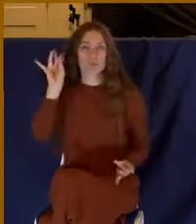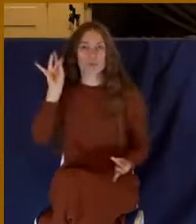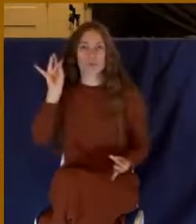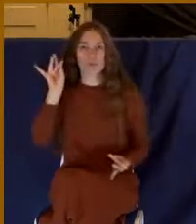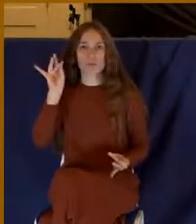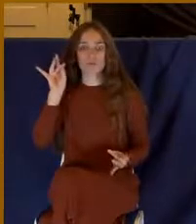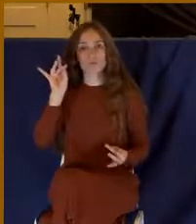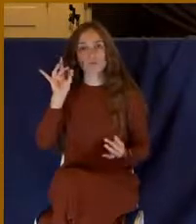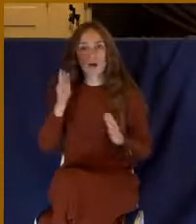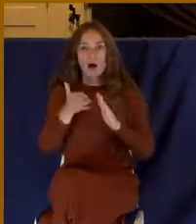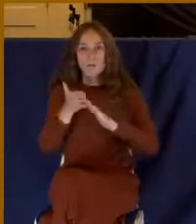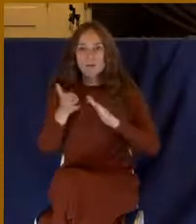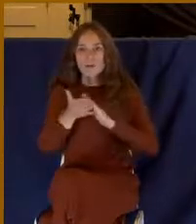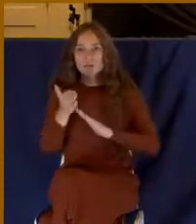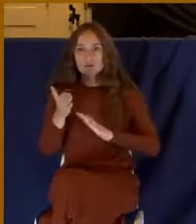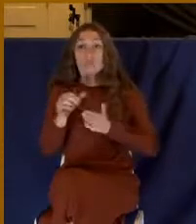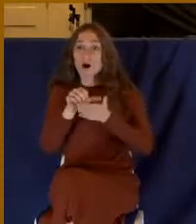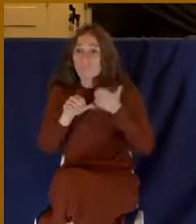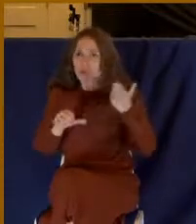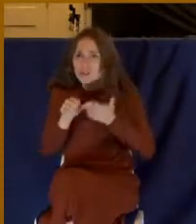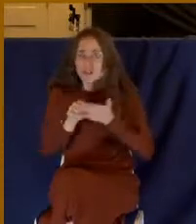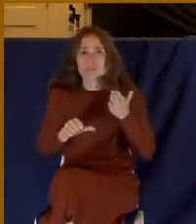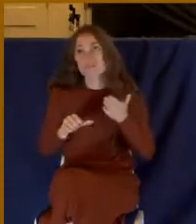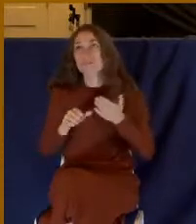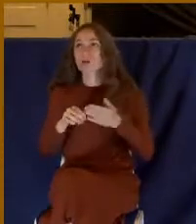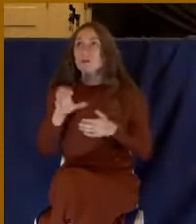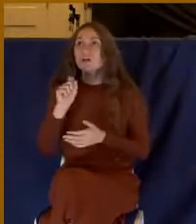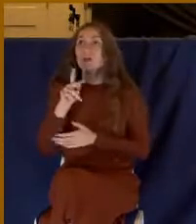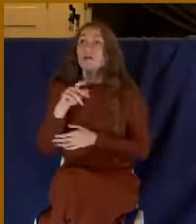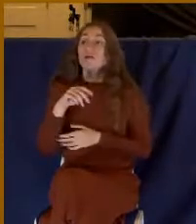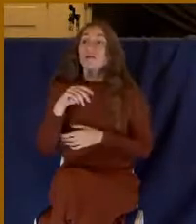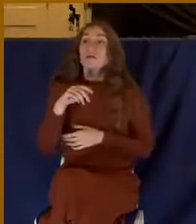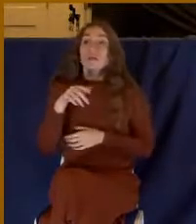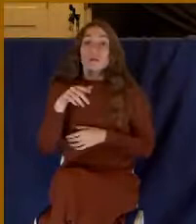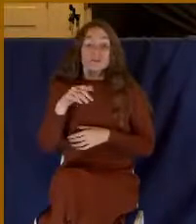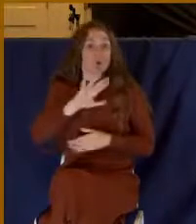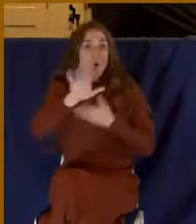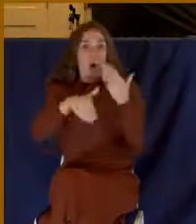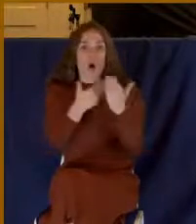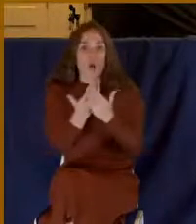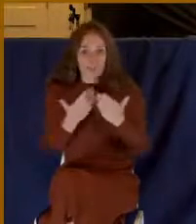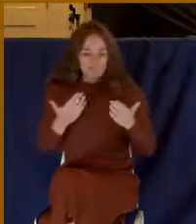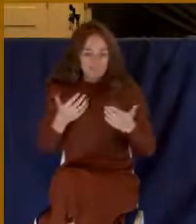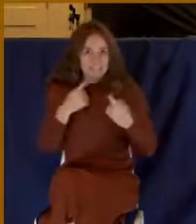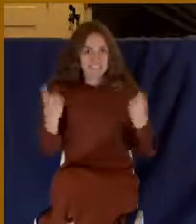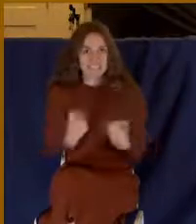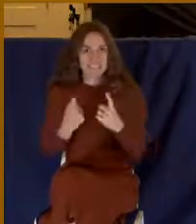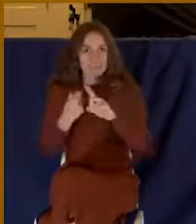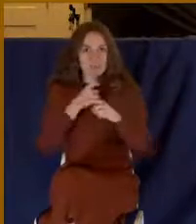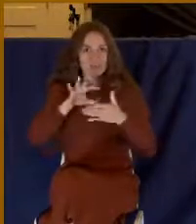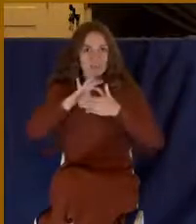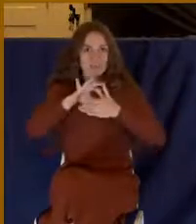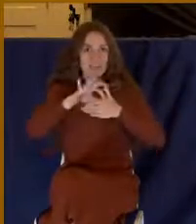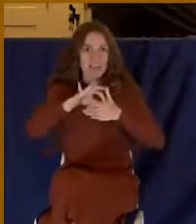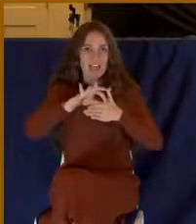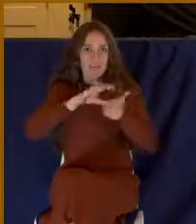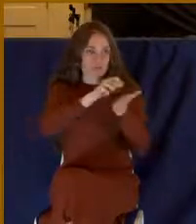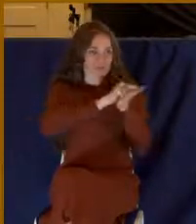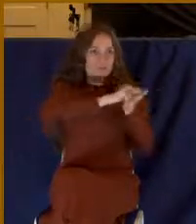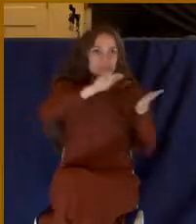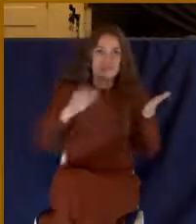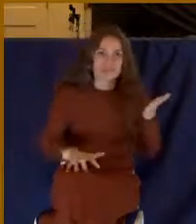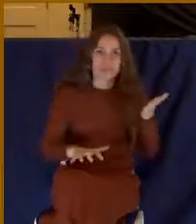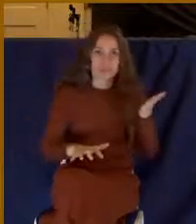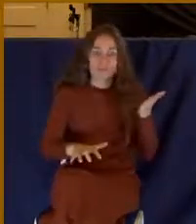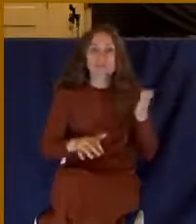with a circumcision made without hands and the putting off of the body of the sins of the flesh by the circumcision of Christ. Now, there were some that were